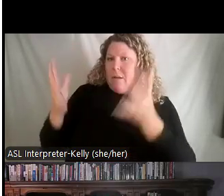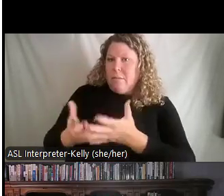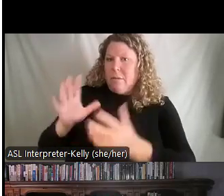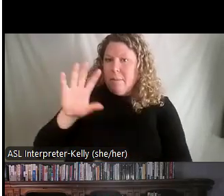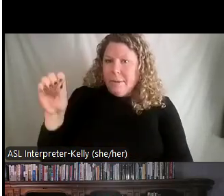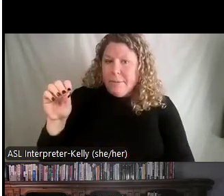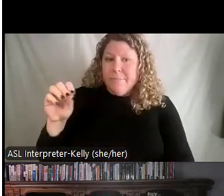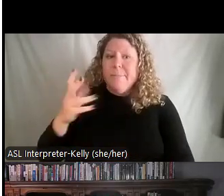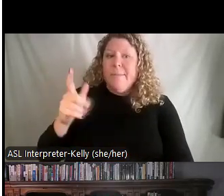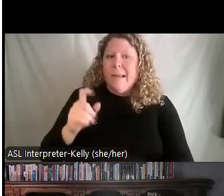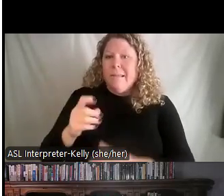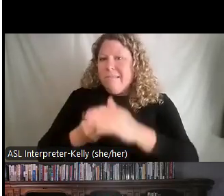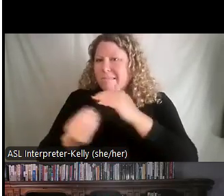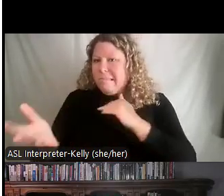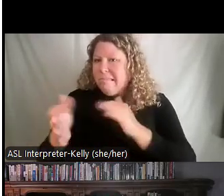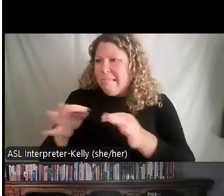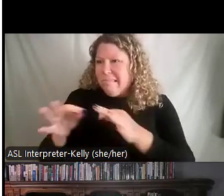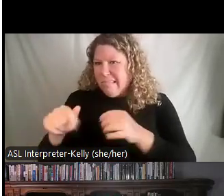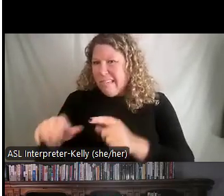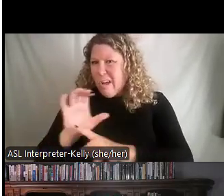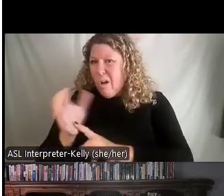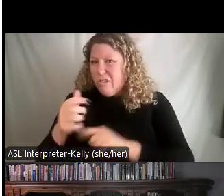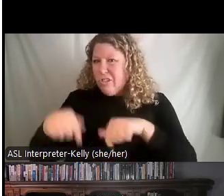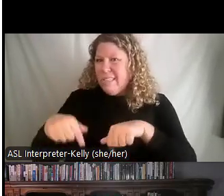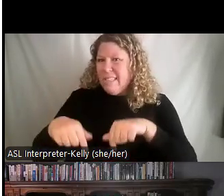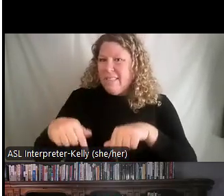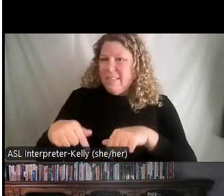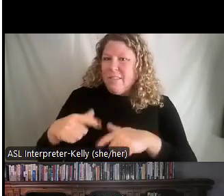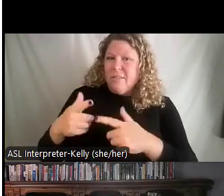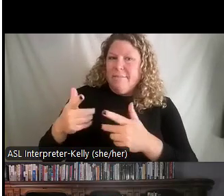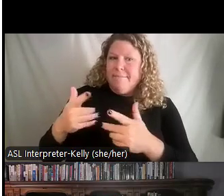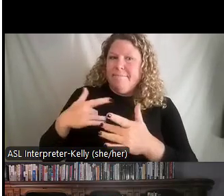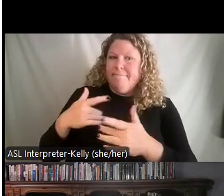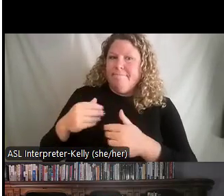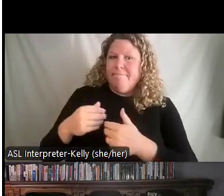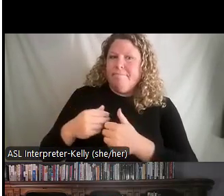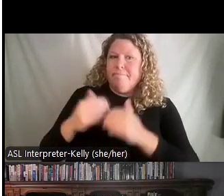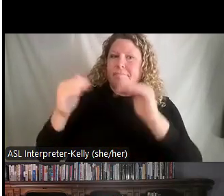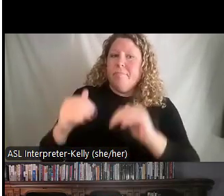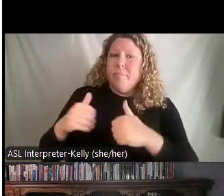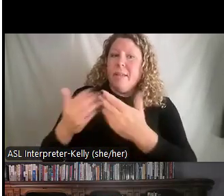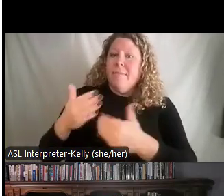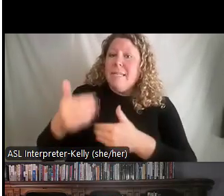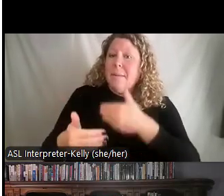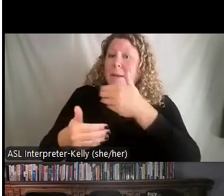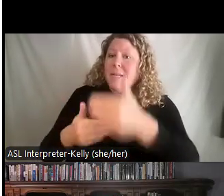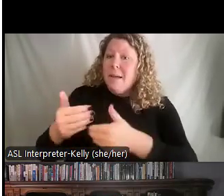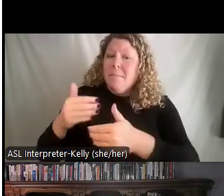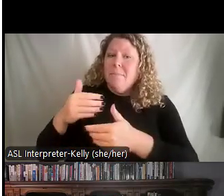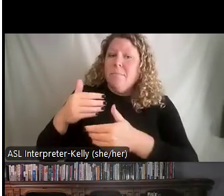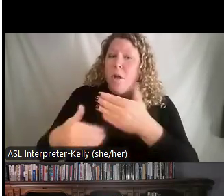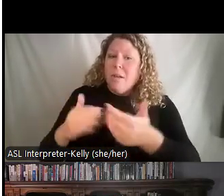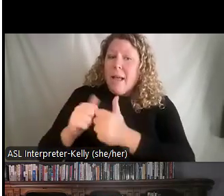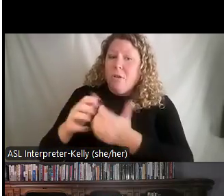the culture about how things work around here. You're going to give them that step-by-step process for learning the new skills, hands-on training.